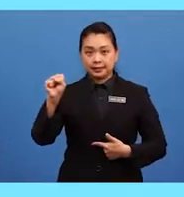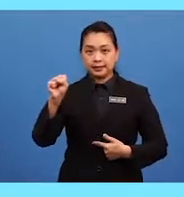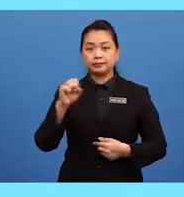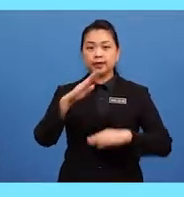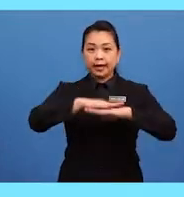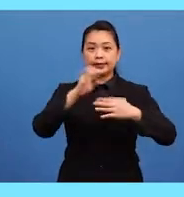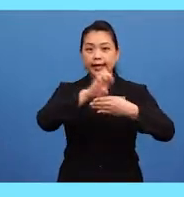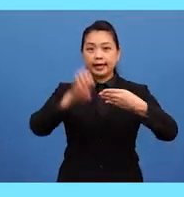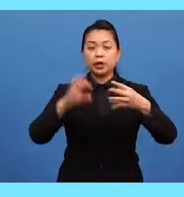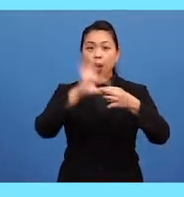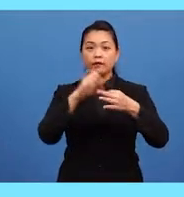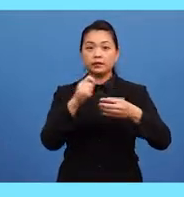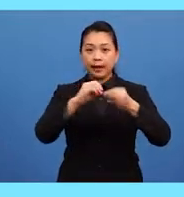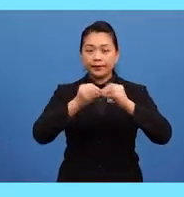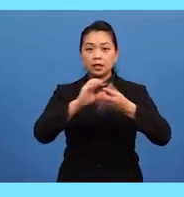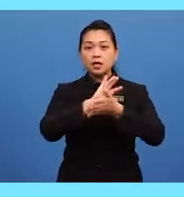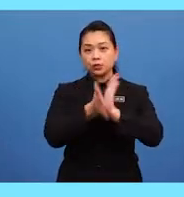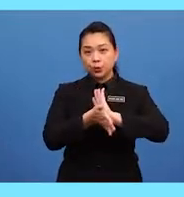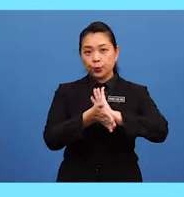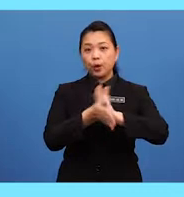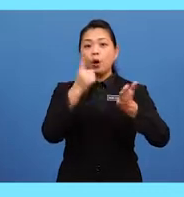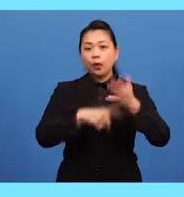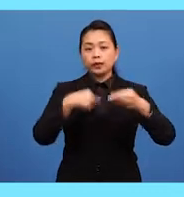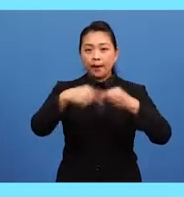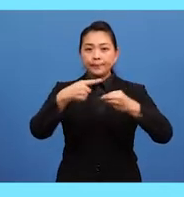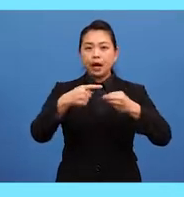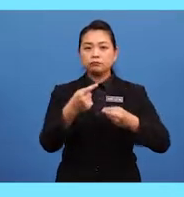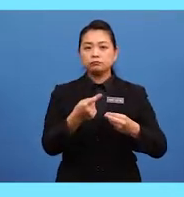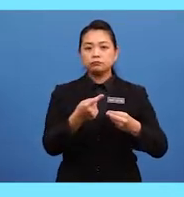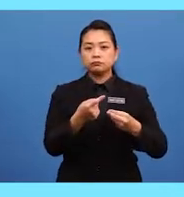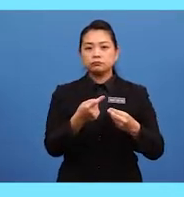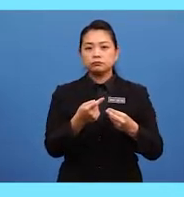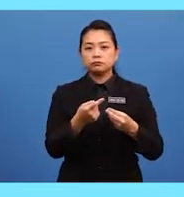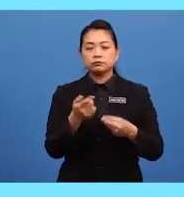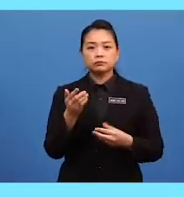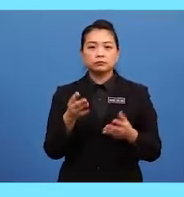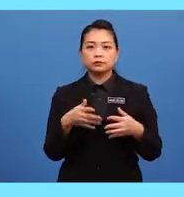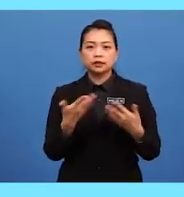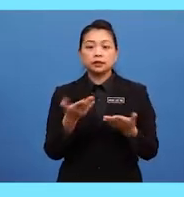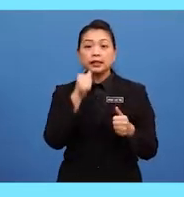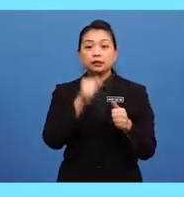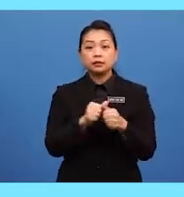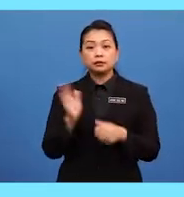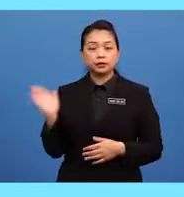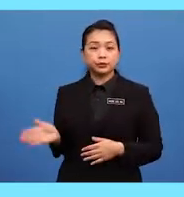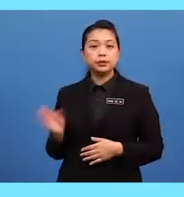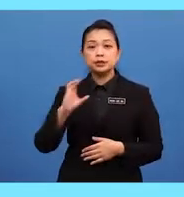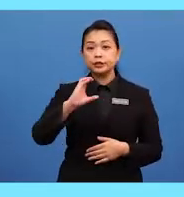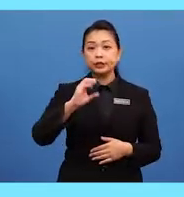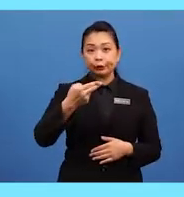end of it, right? So, what about the remaining letters such as CH,